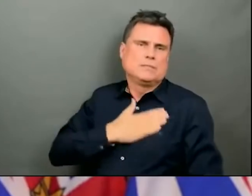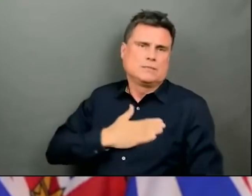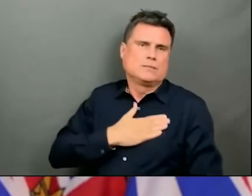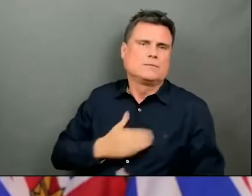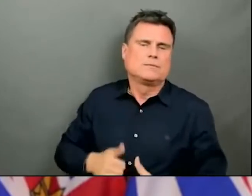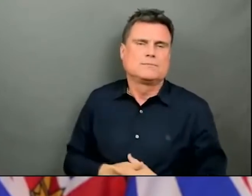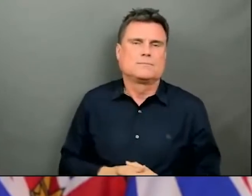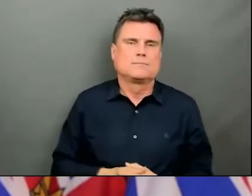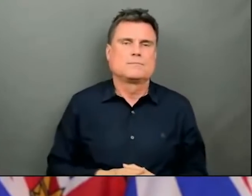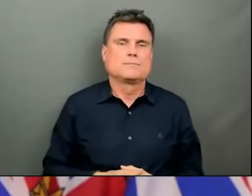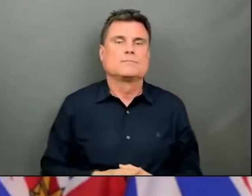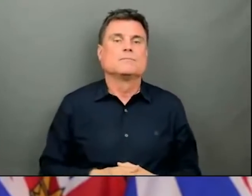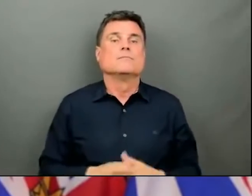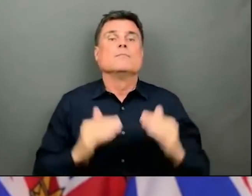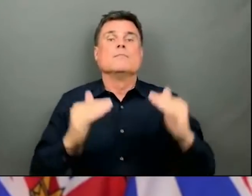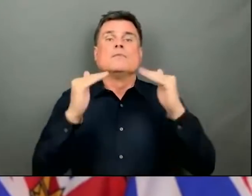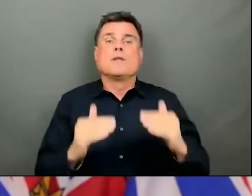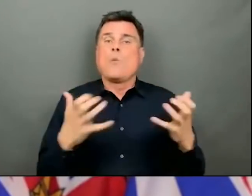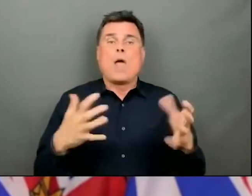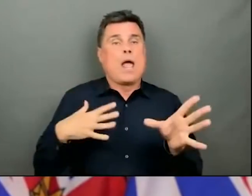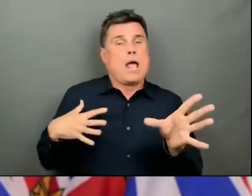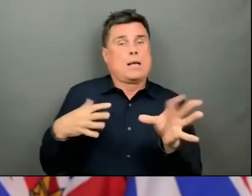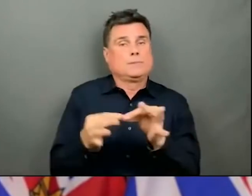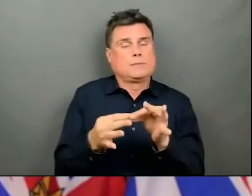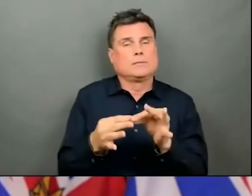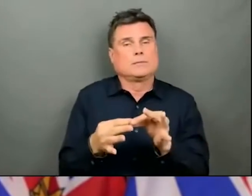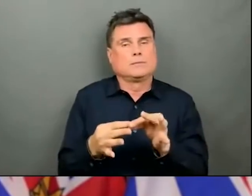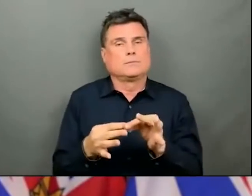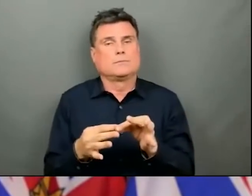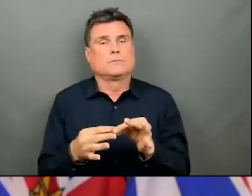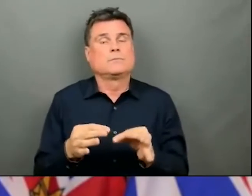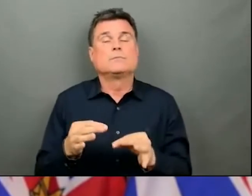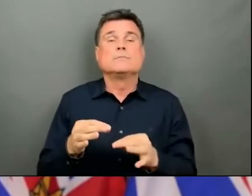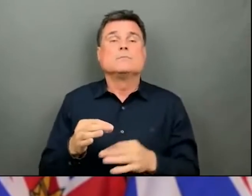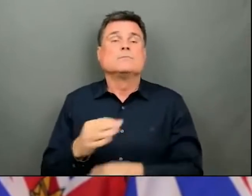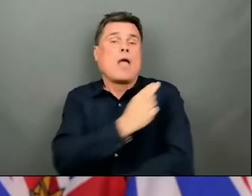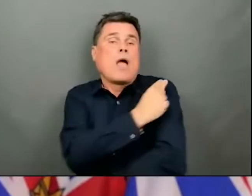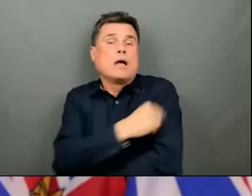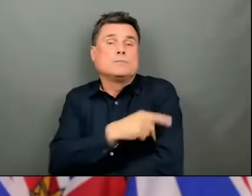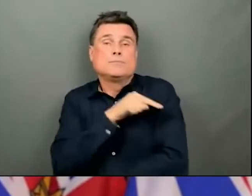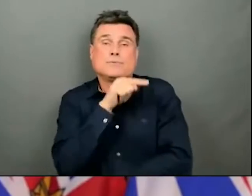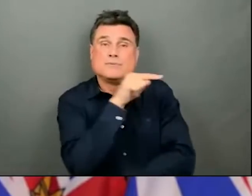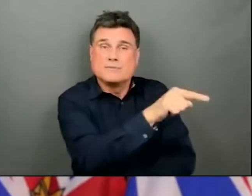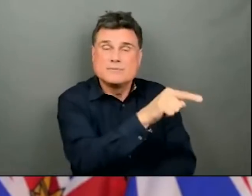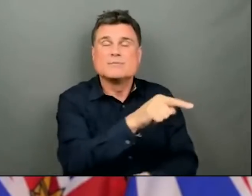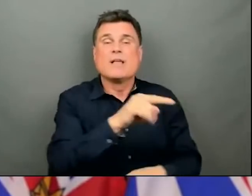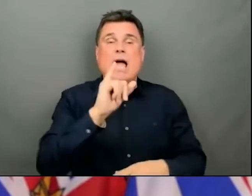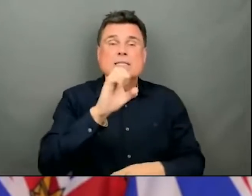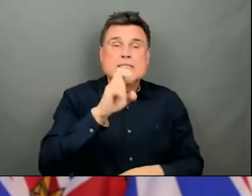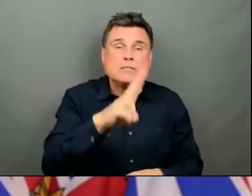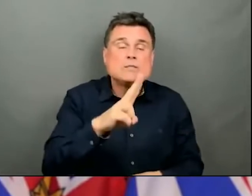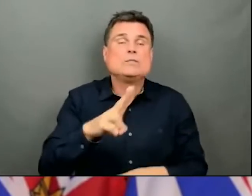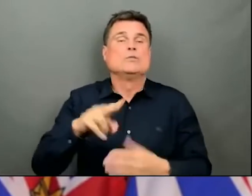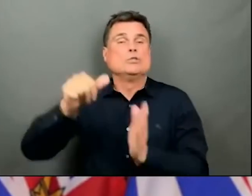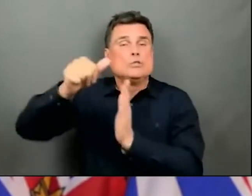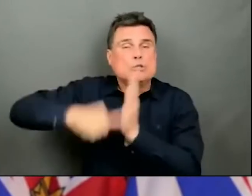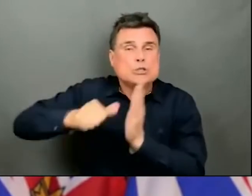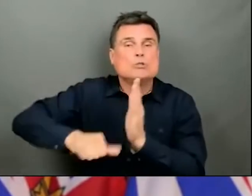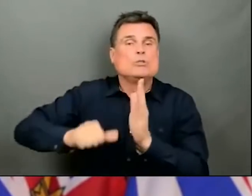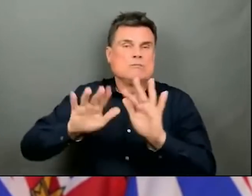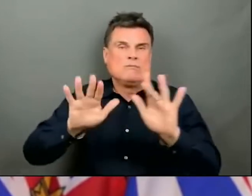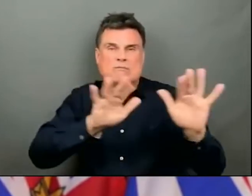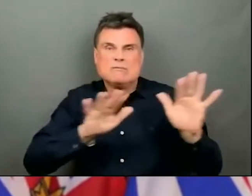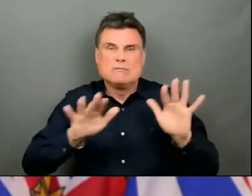and changes that we're proposing in surgery in the province over the next two weeks. On the next